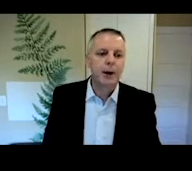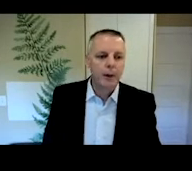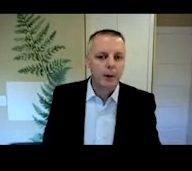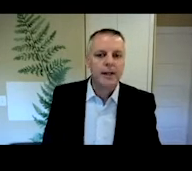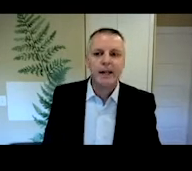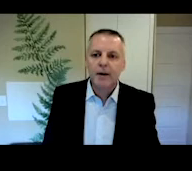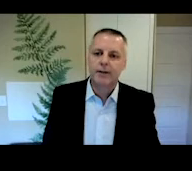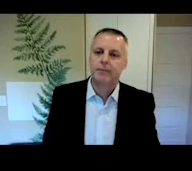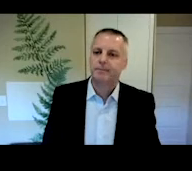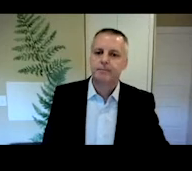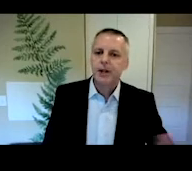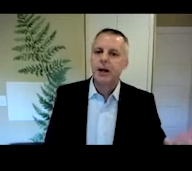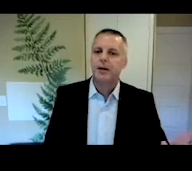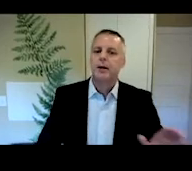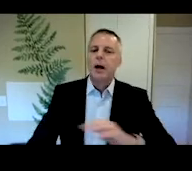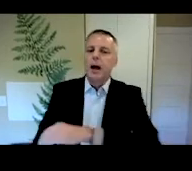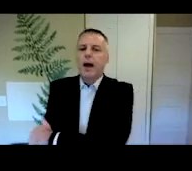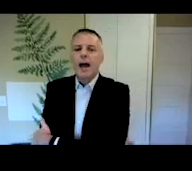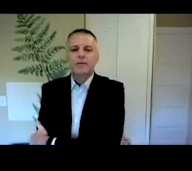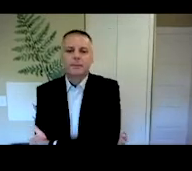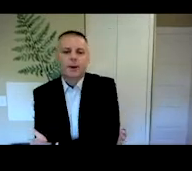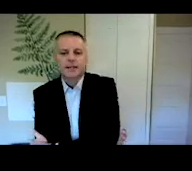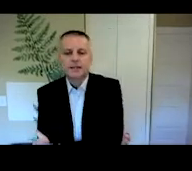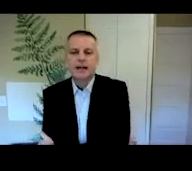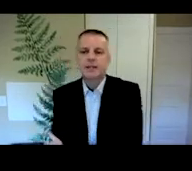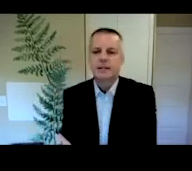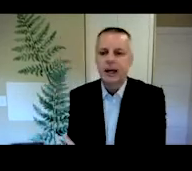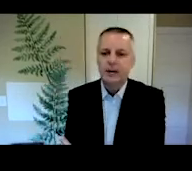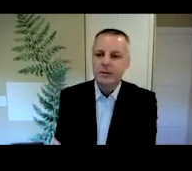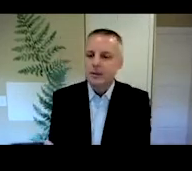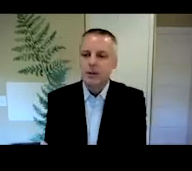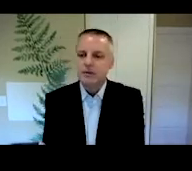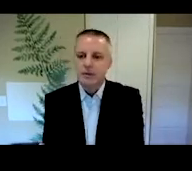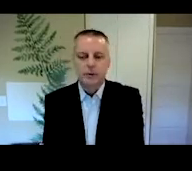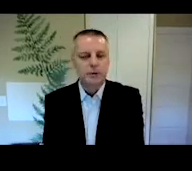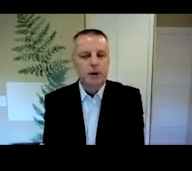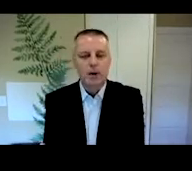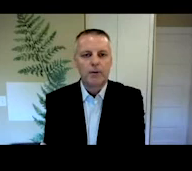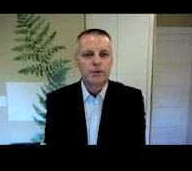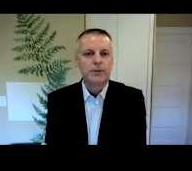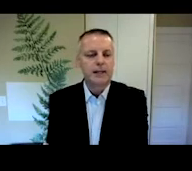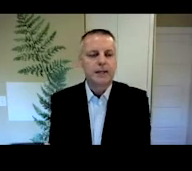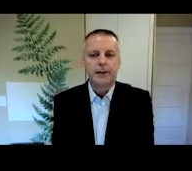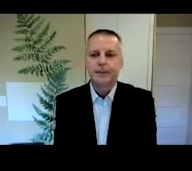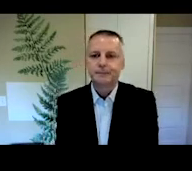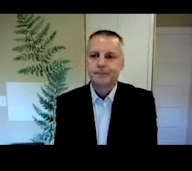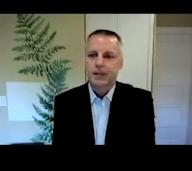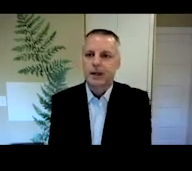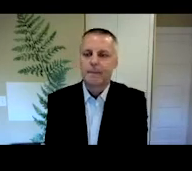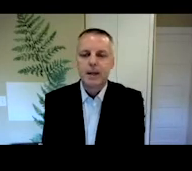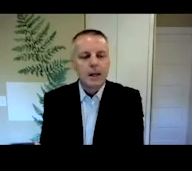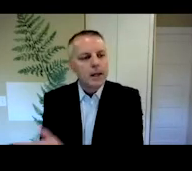Zero. None of them. None. Actful, Praxis, HSK don't seem to use visual audio visual text either.